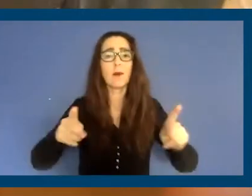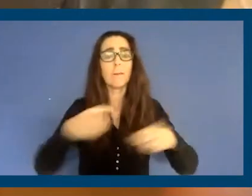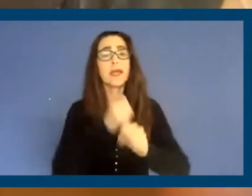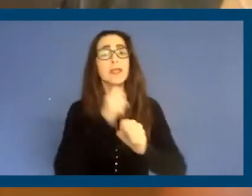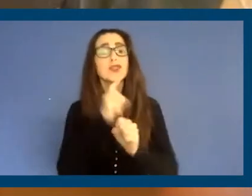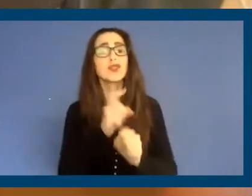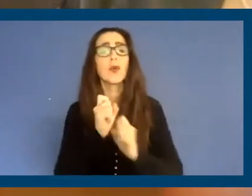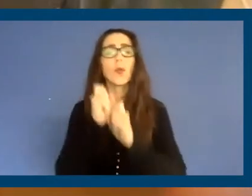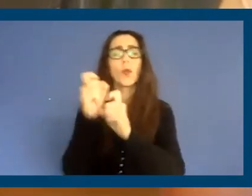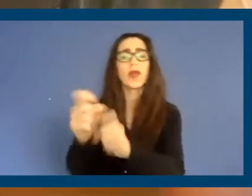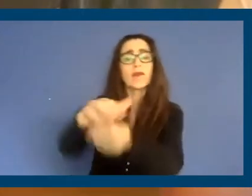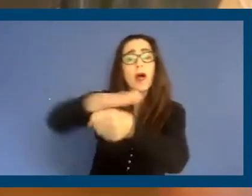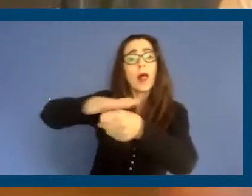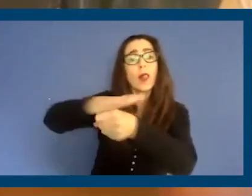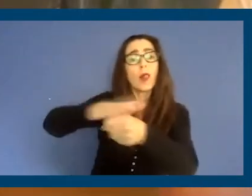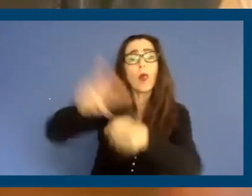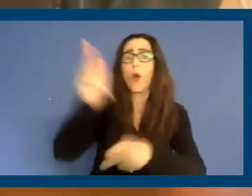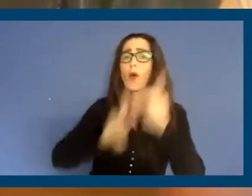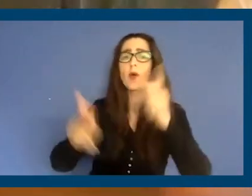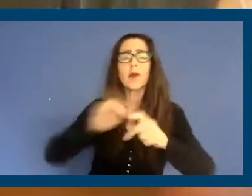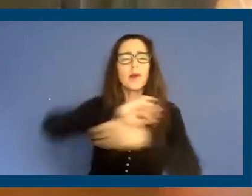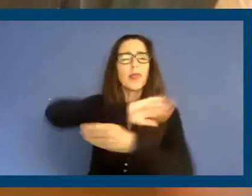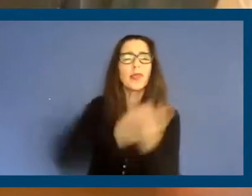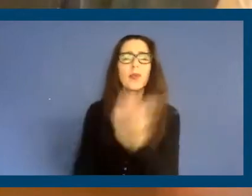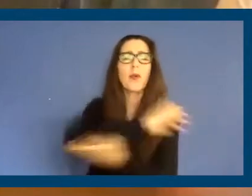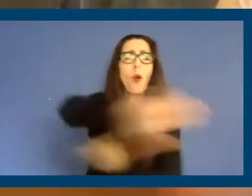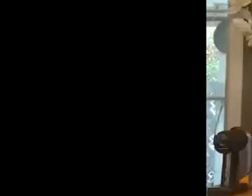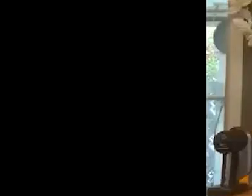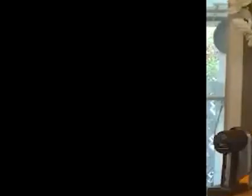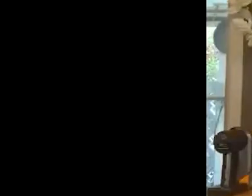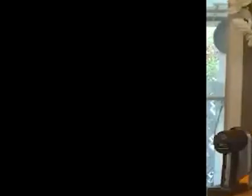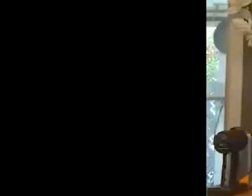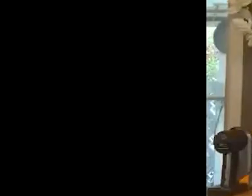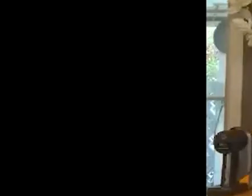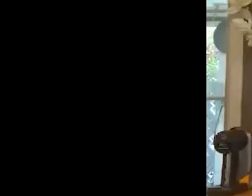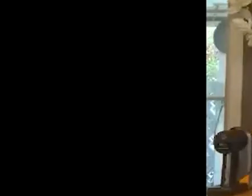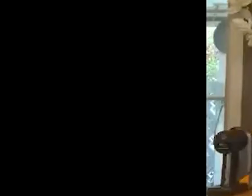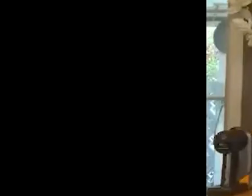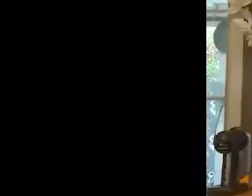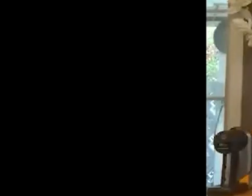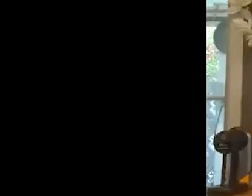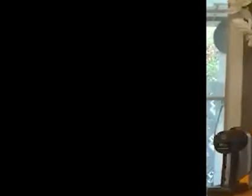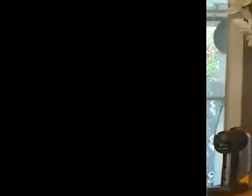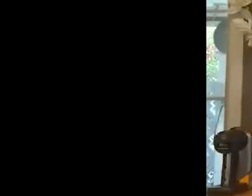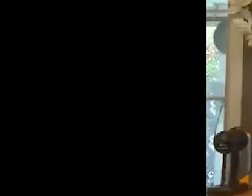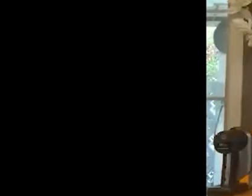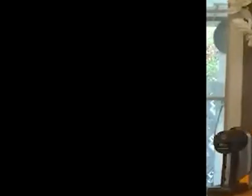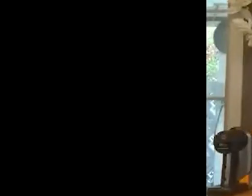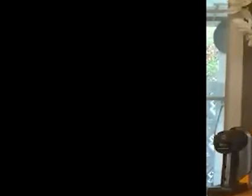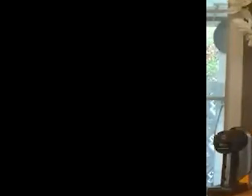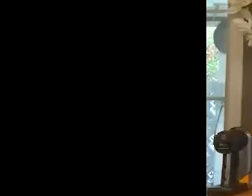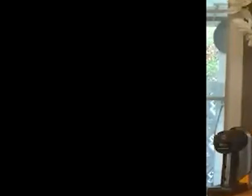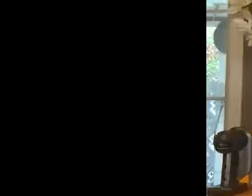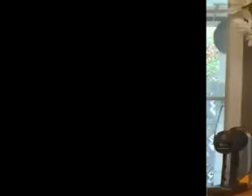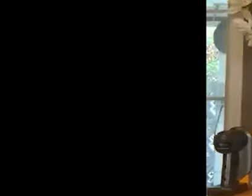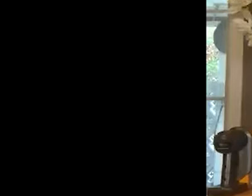give our local officials up and down the state of California, that ability to make sure that we give them the roof over the head, the